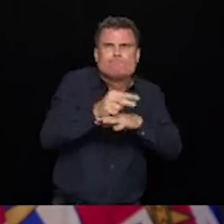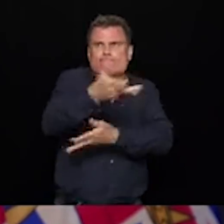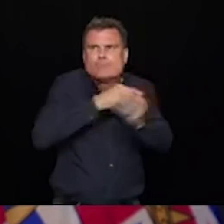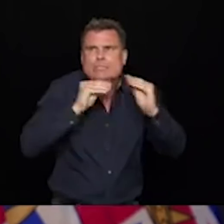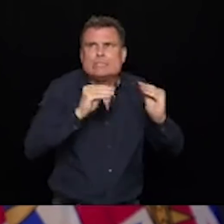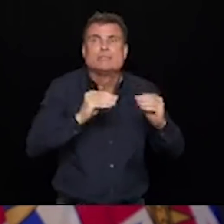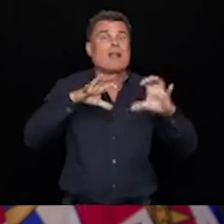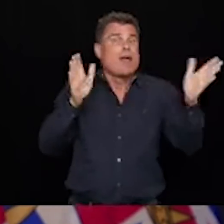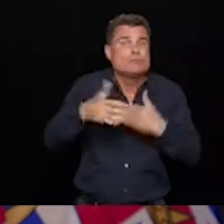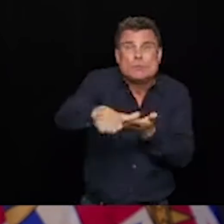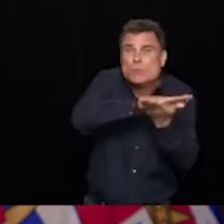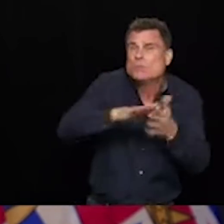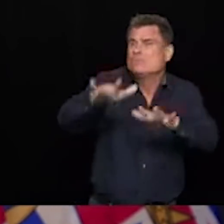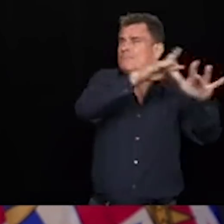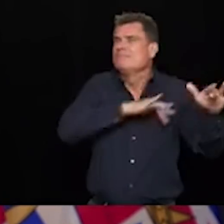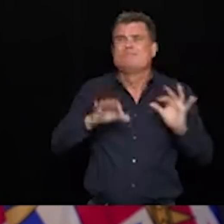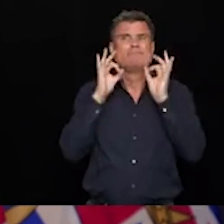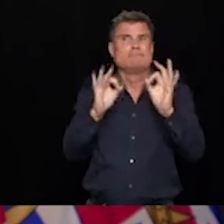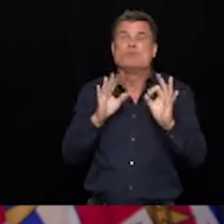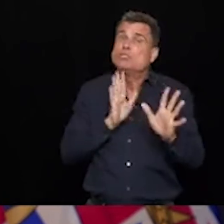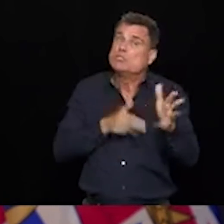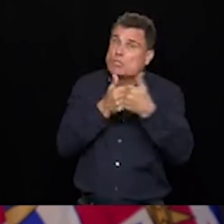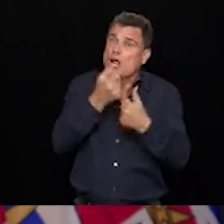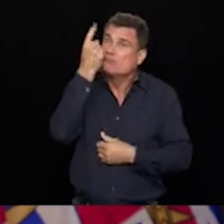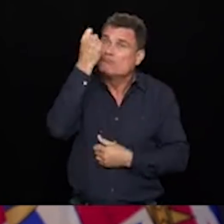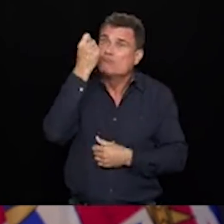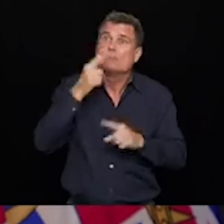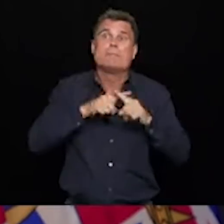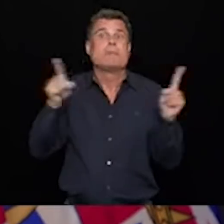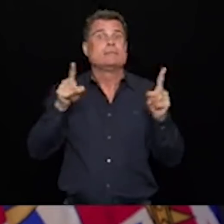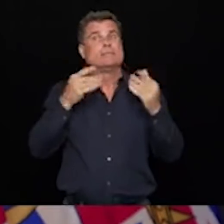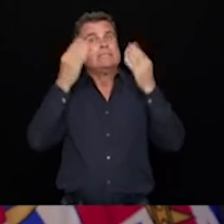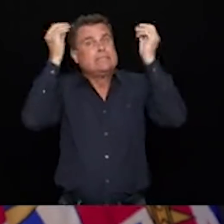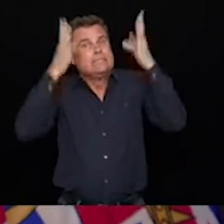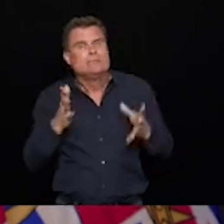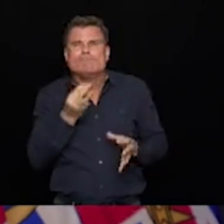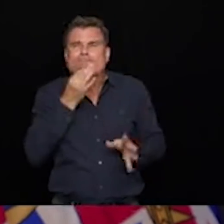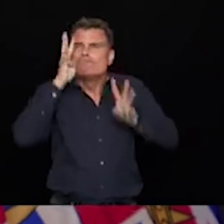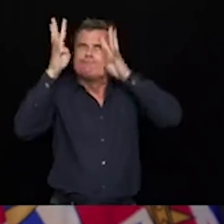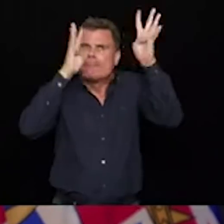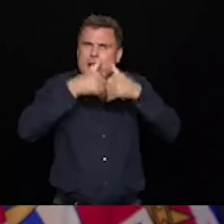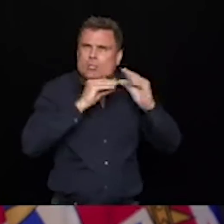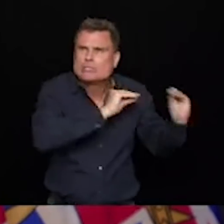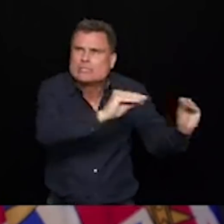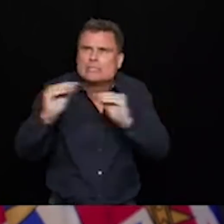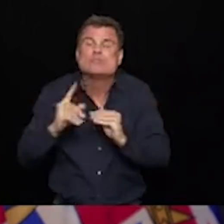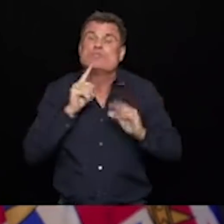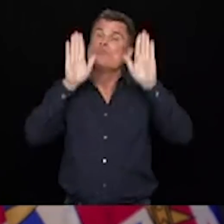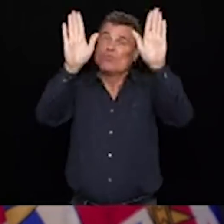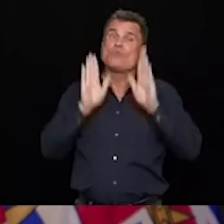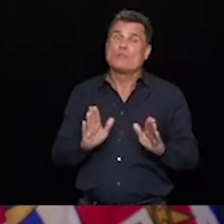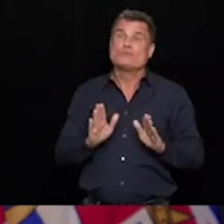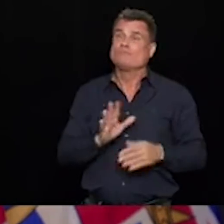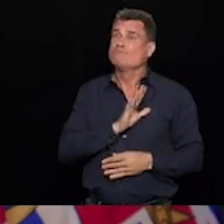I know, but the innovation and imagination that has been shown has been tremendous. I also want to thank school staff from